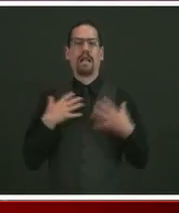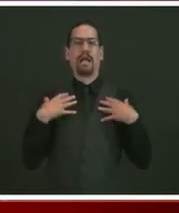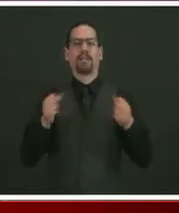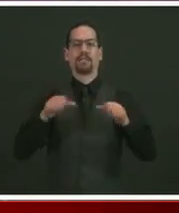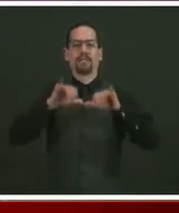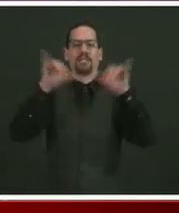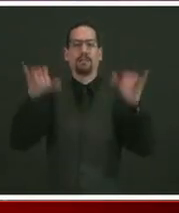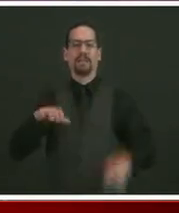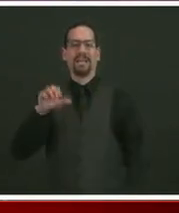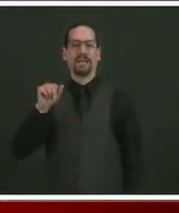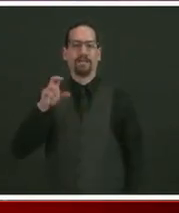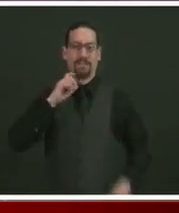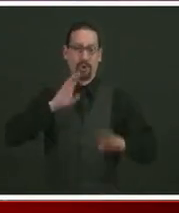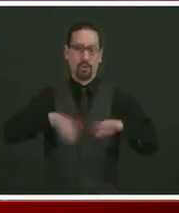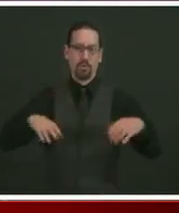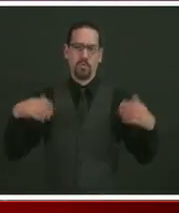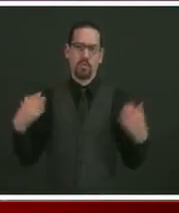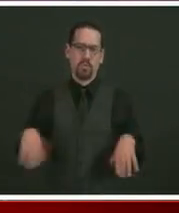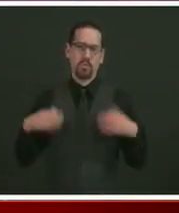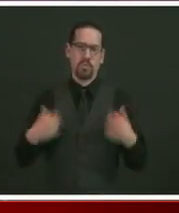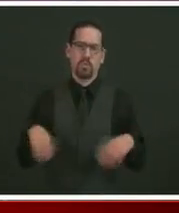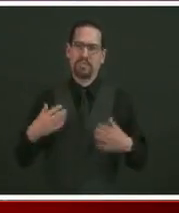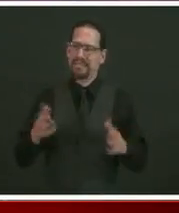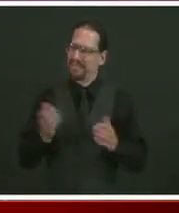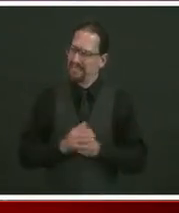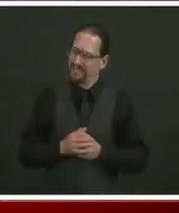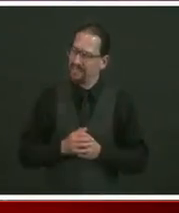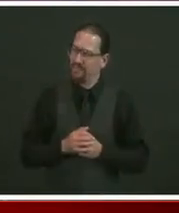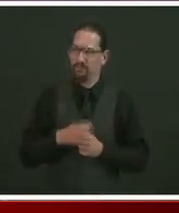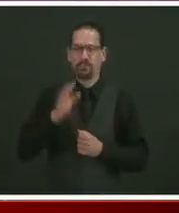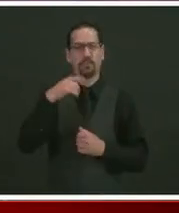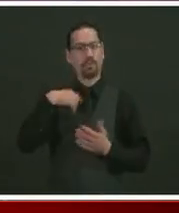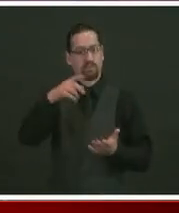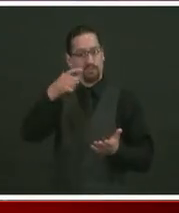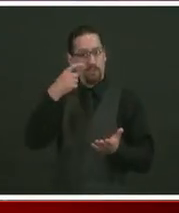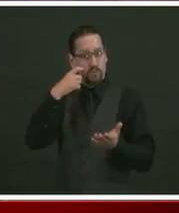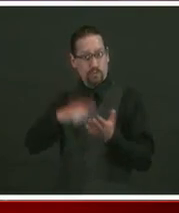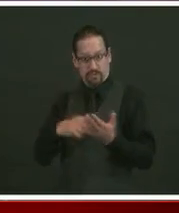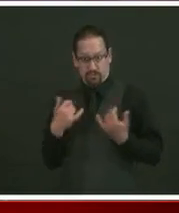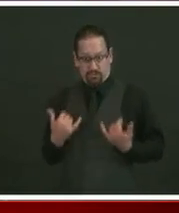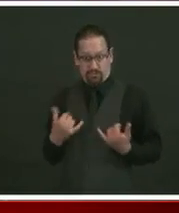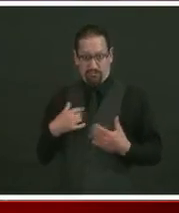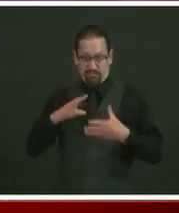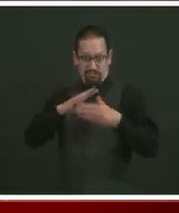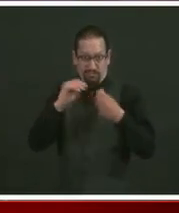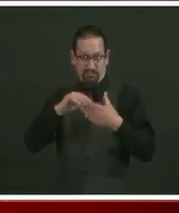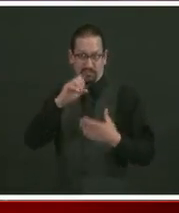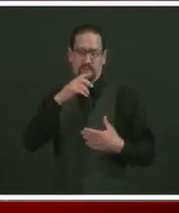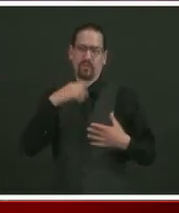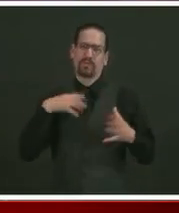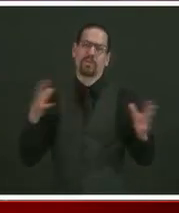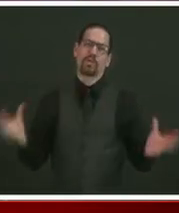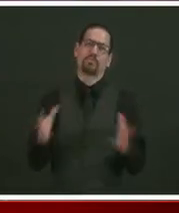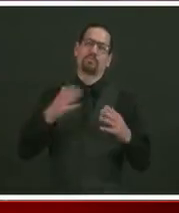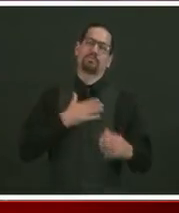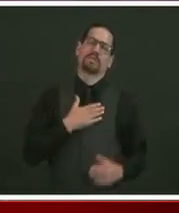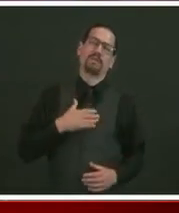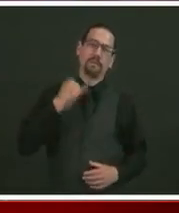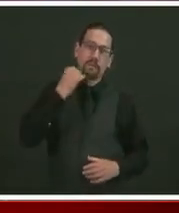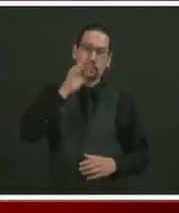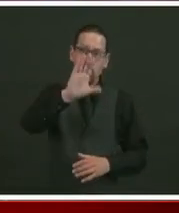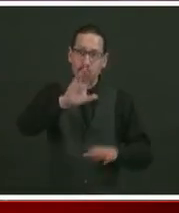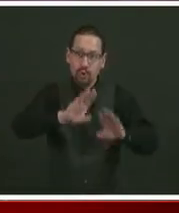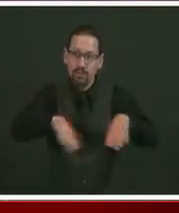So if you're a parent and you're hearing me say this and you're still afraid to take your kid to the doctor, I'm asking you please to call the